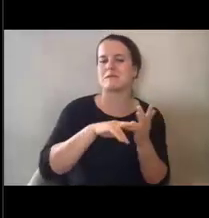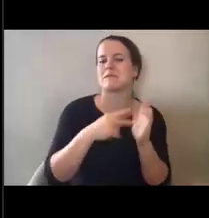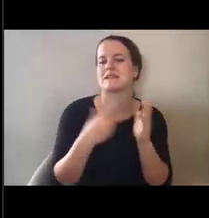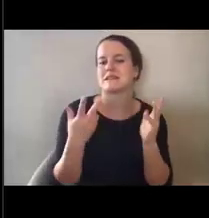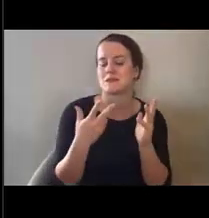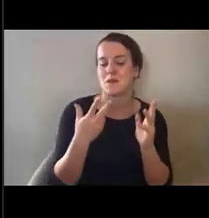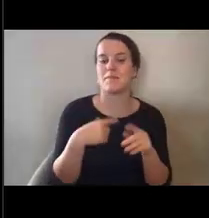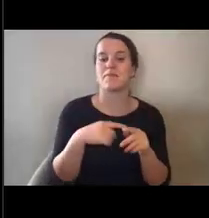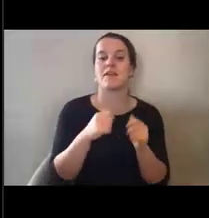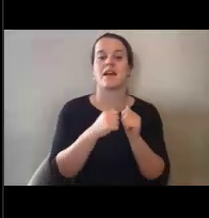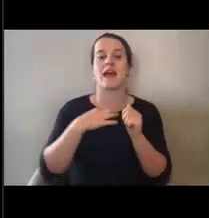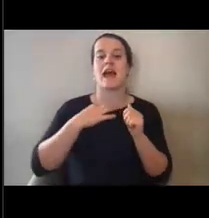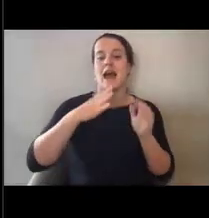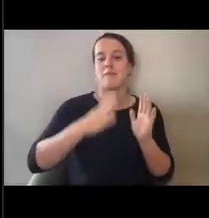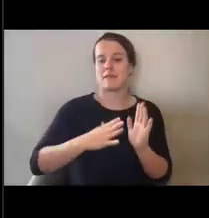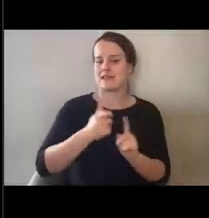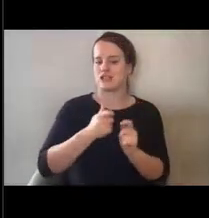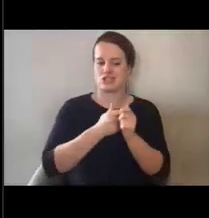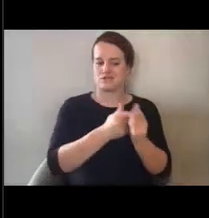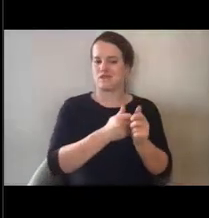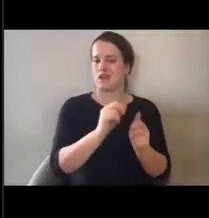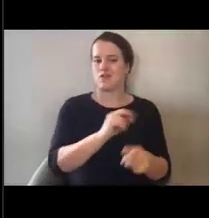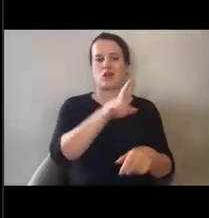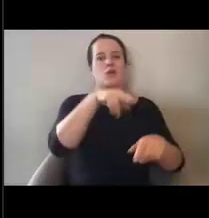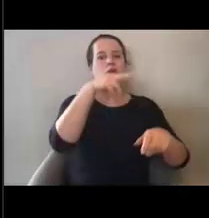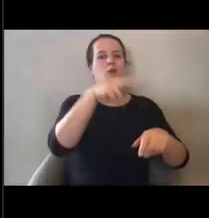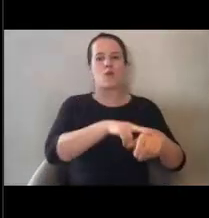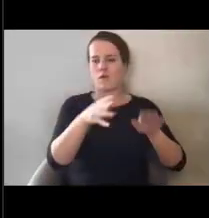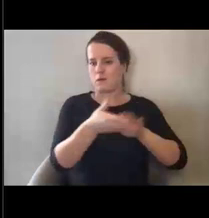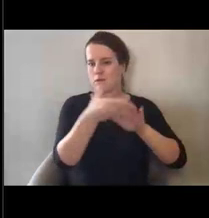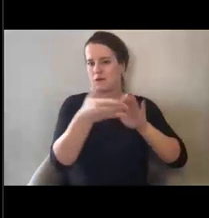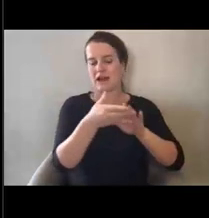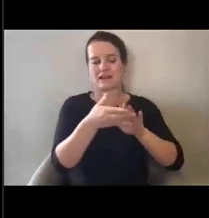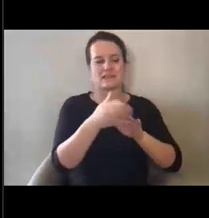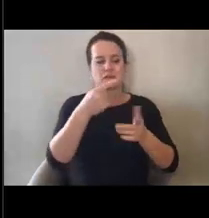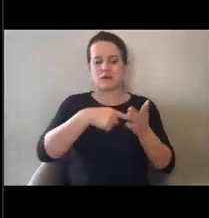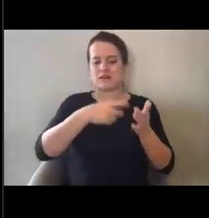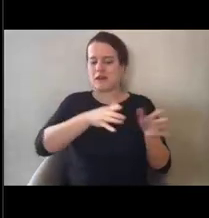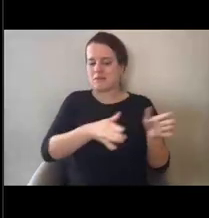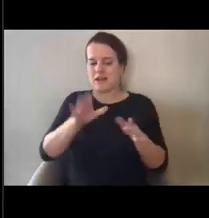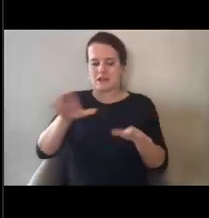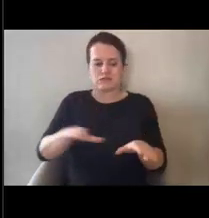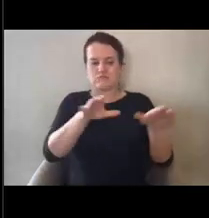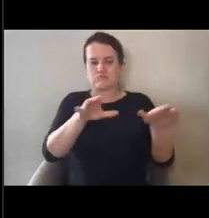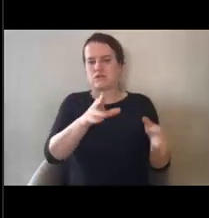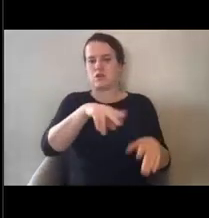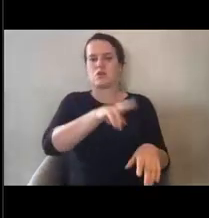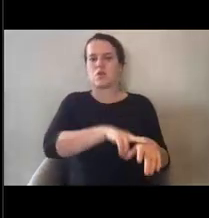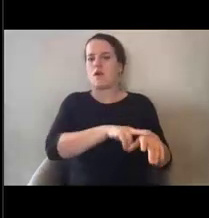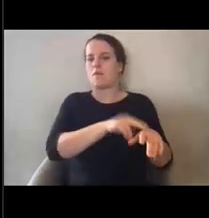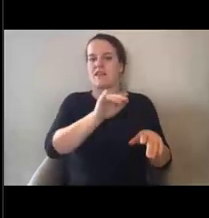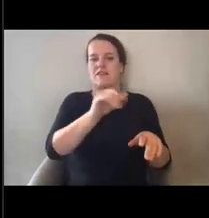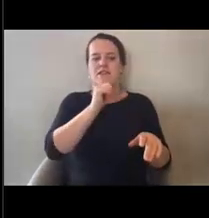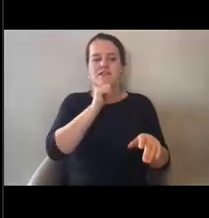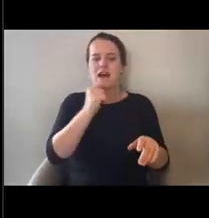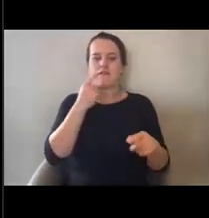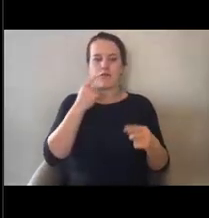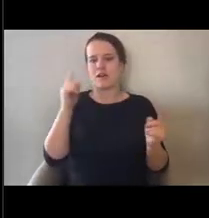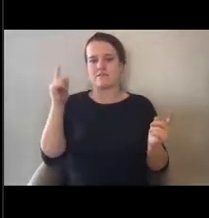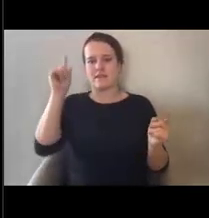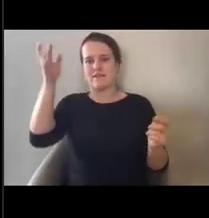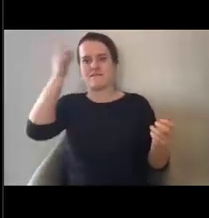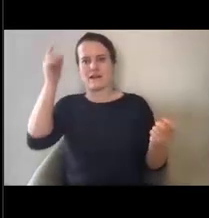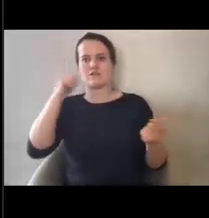following their normal practices, what they would normally do even if there was not a federal disaster declaration. And so if they would